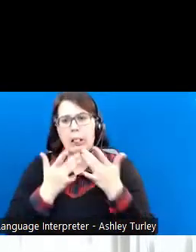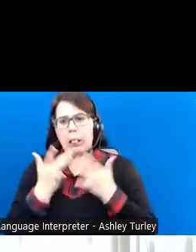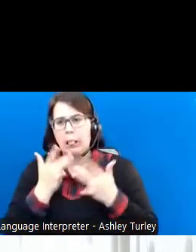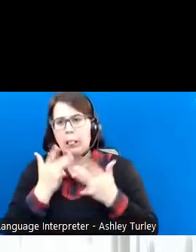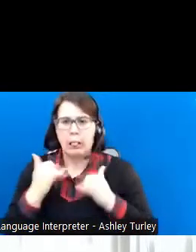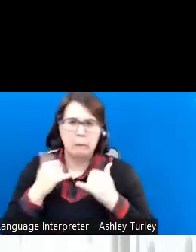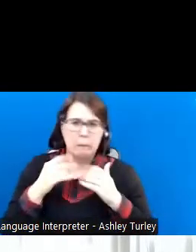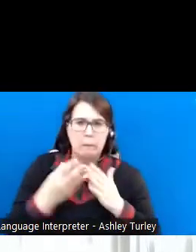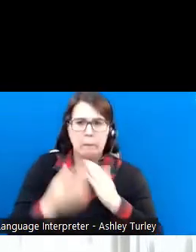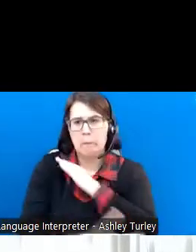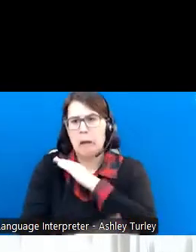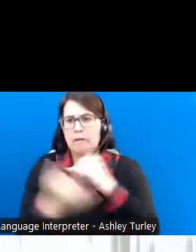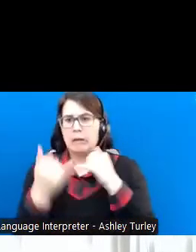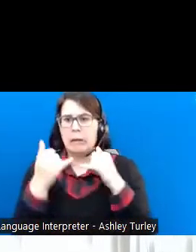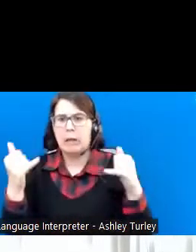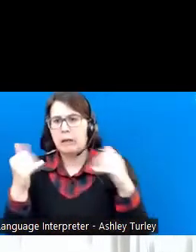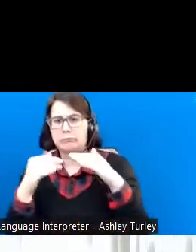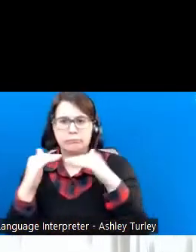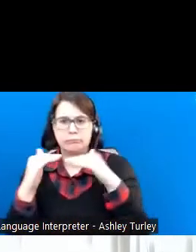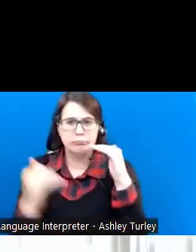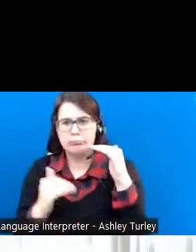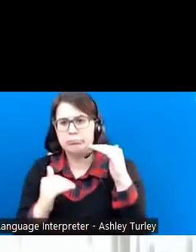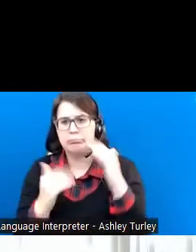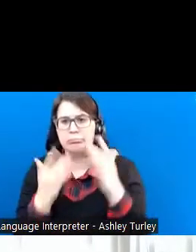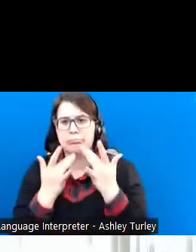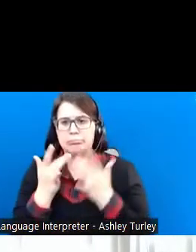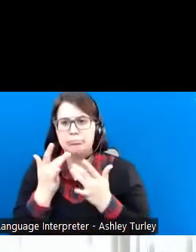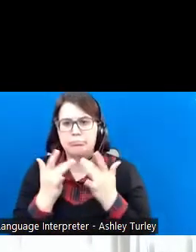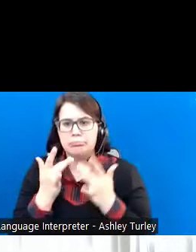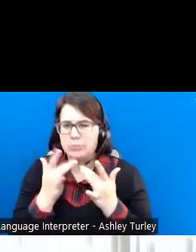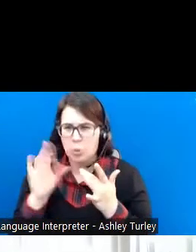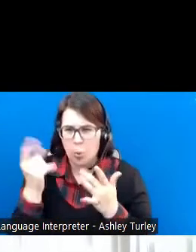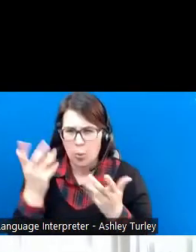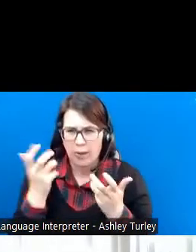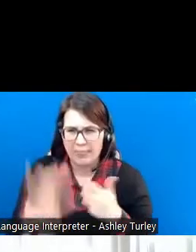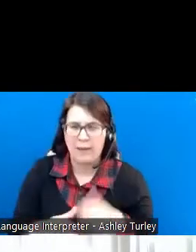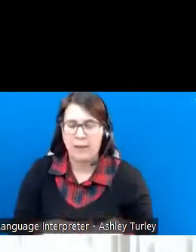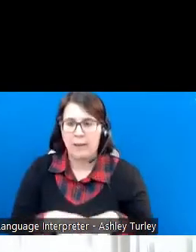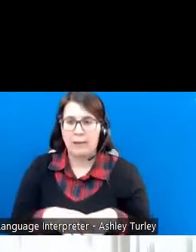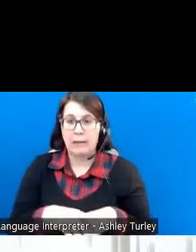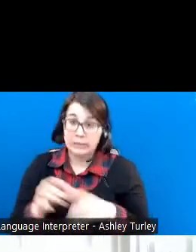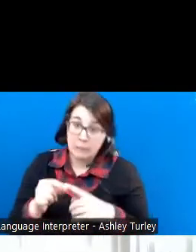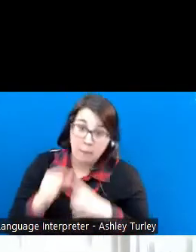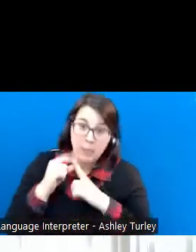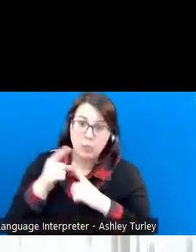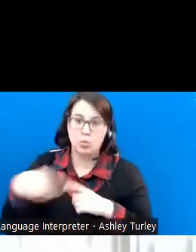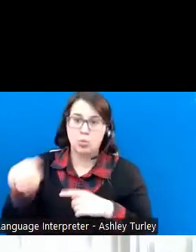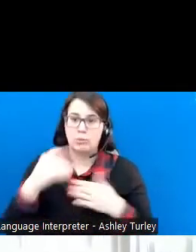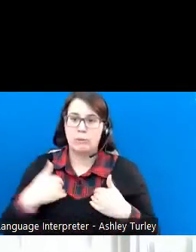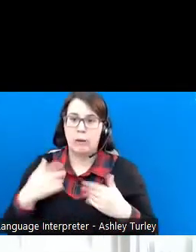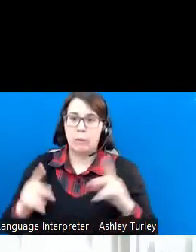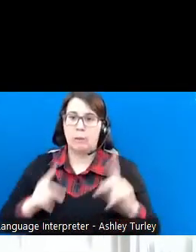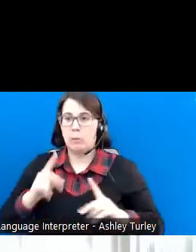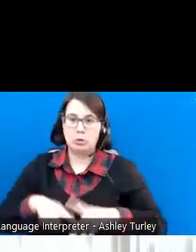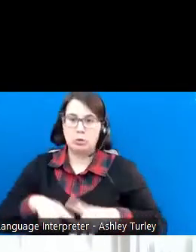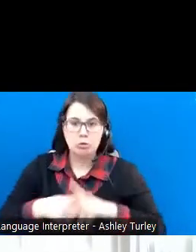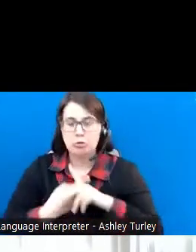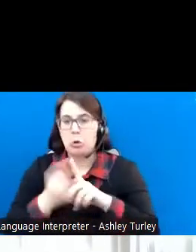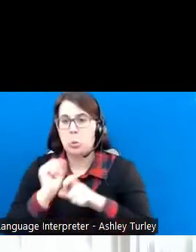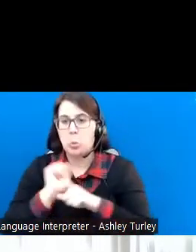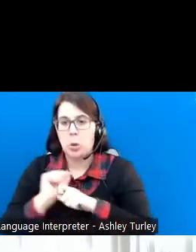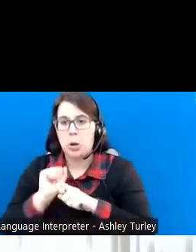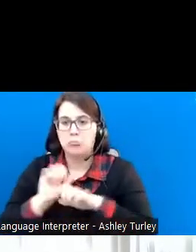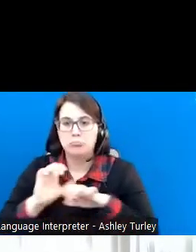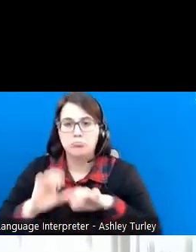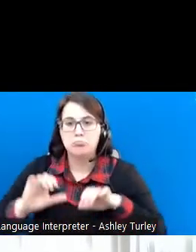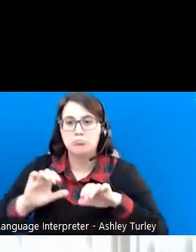below the poverty line, especially our younger people who are just starting out in the world. And getting ready